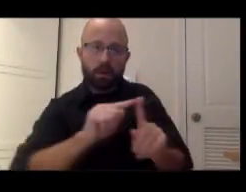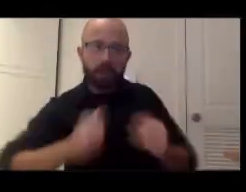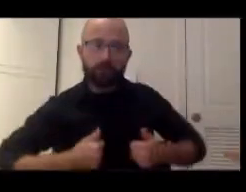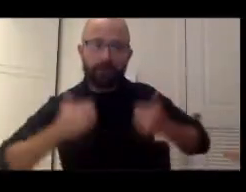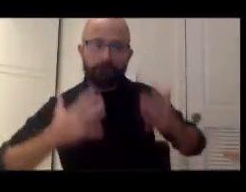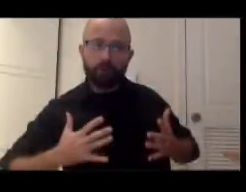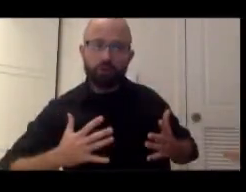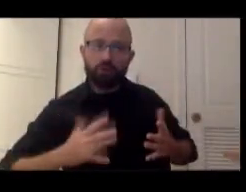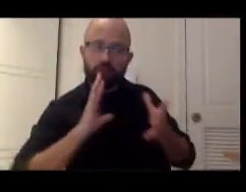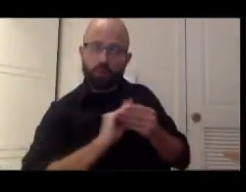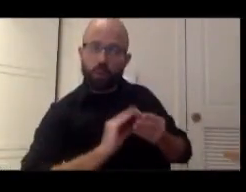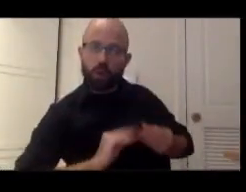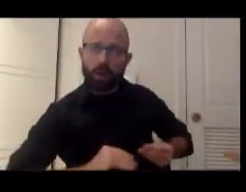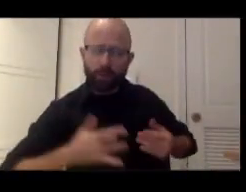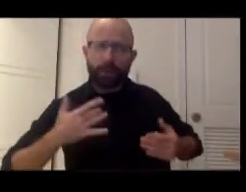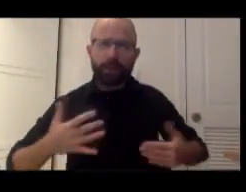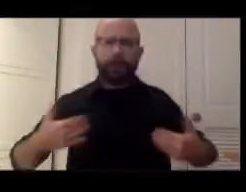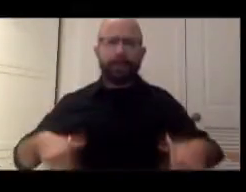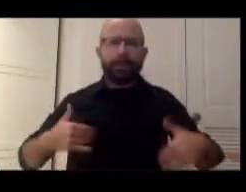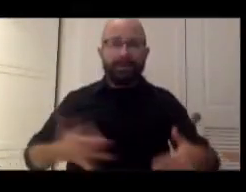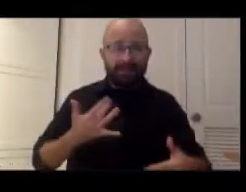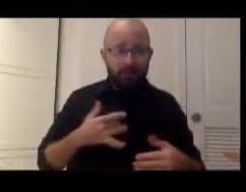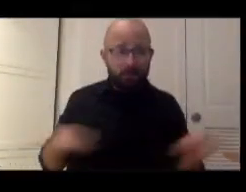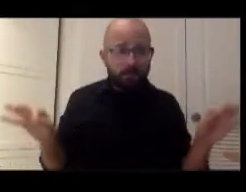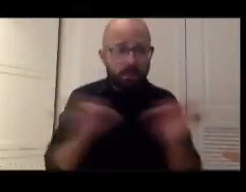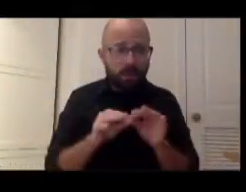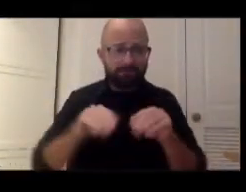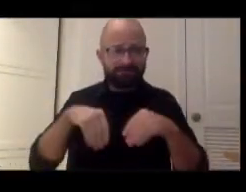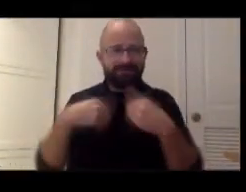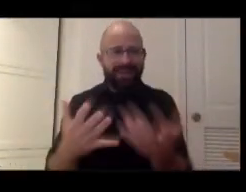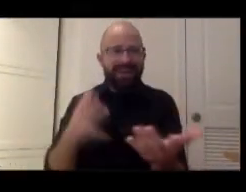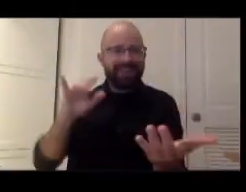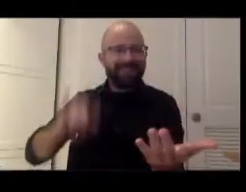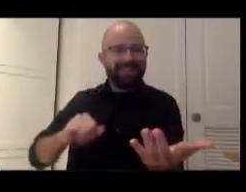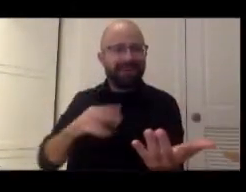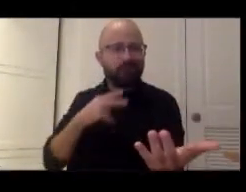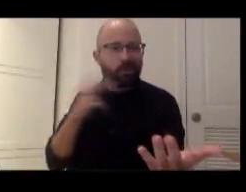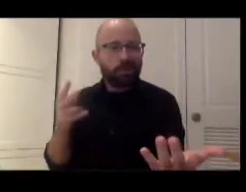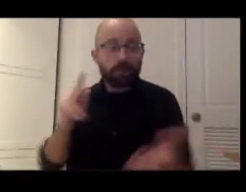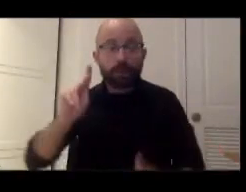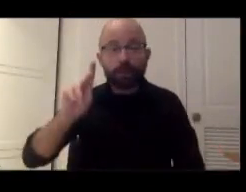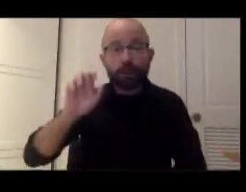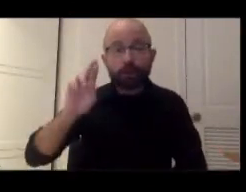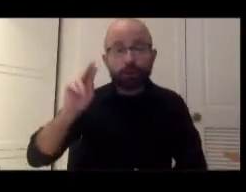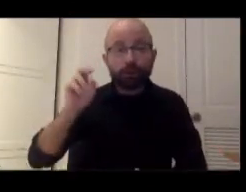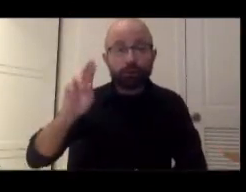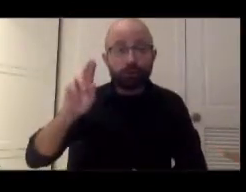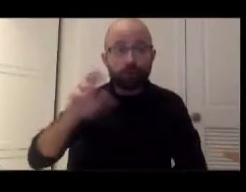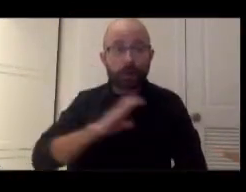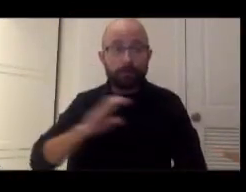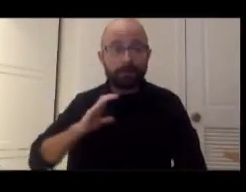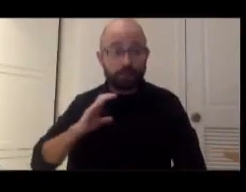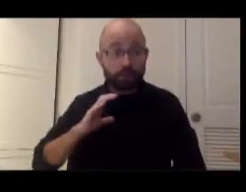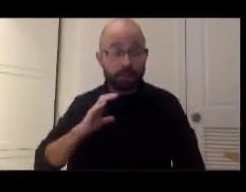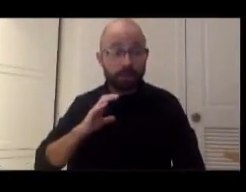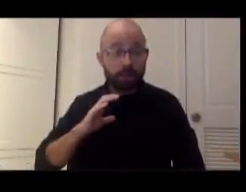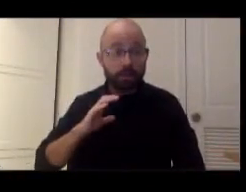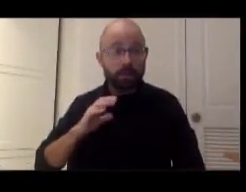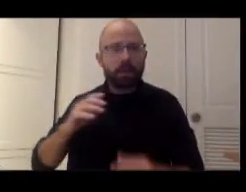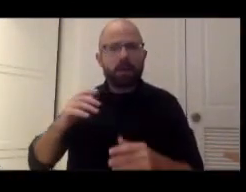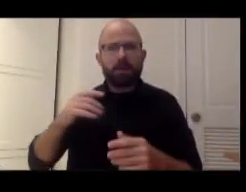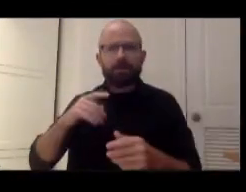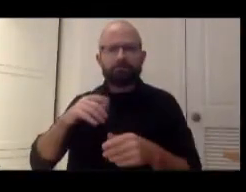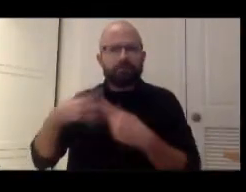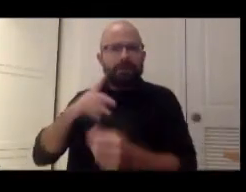important to give that voice. And the Kerner Commission quote about Making Good the Promises also helps me think